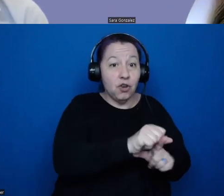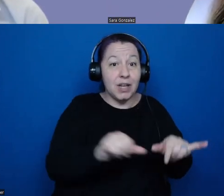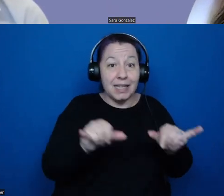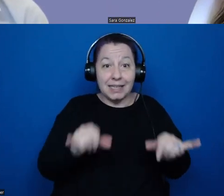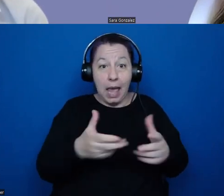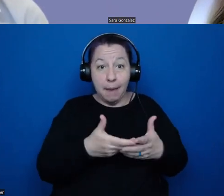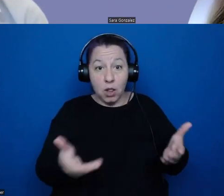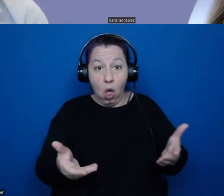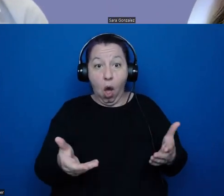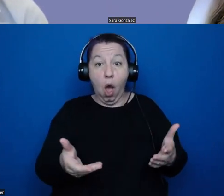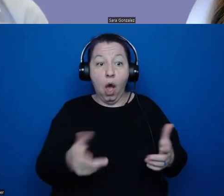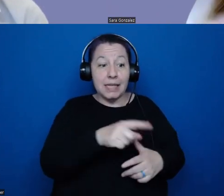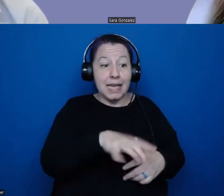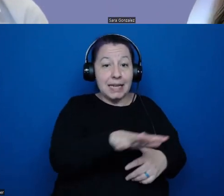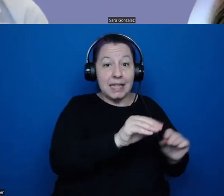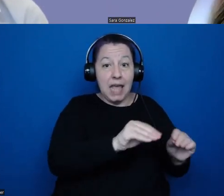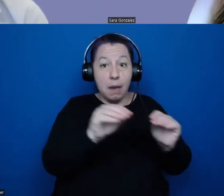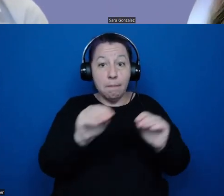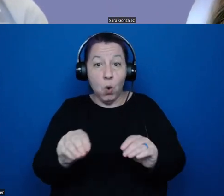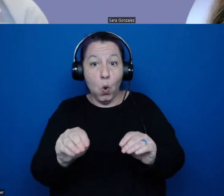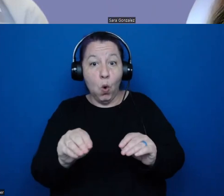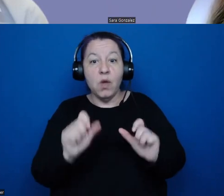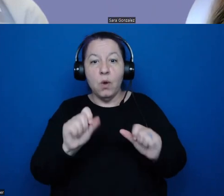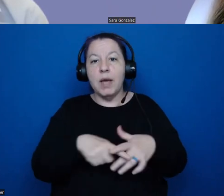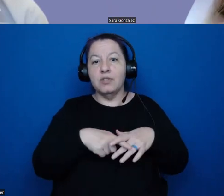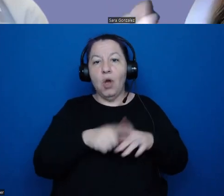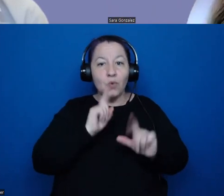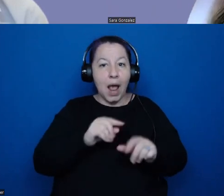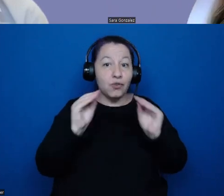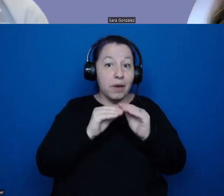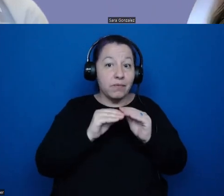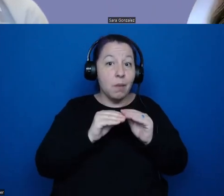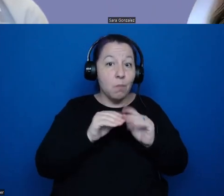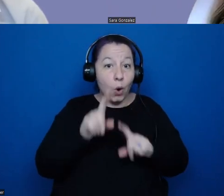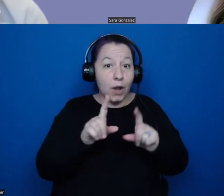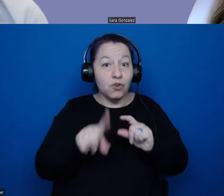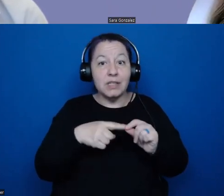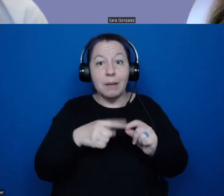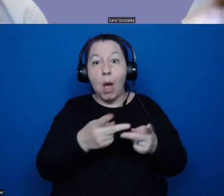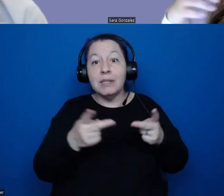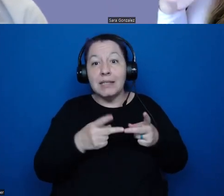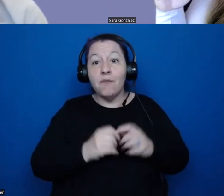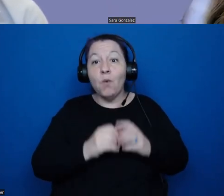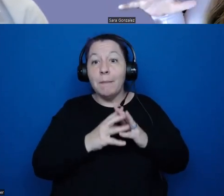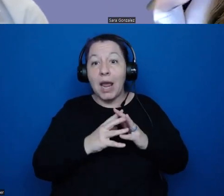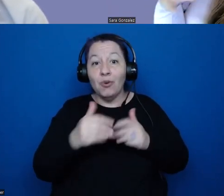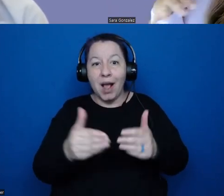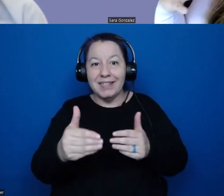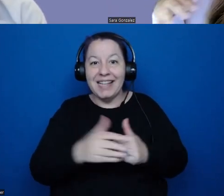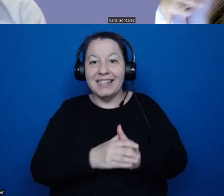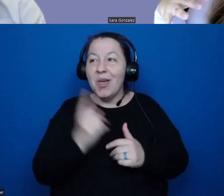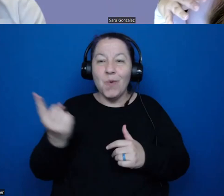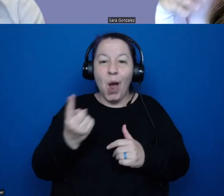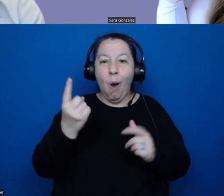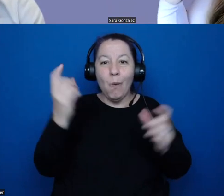or not they've moved across the site. We can begin to answer even more questions about site formation processes like we always imagine the ground